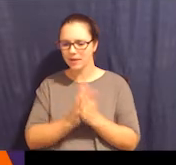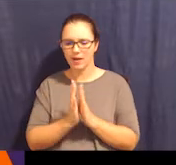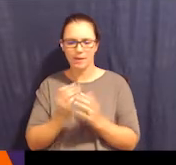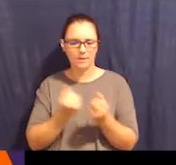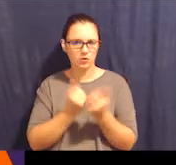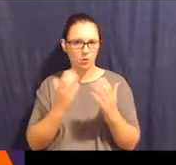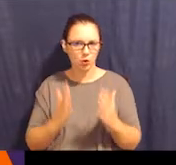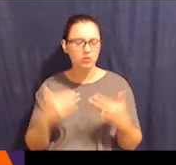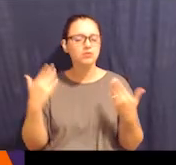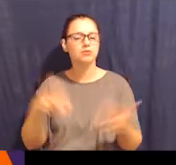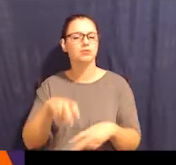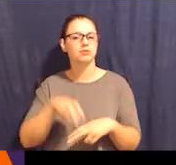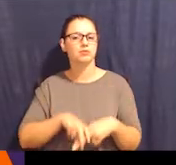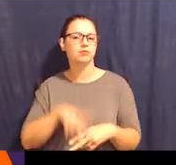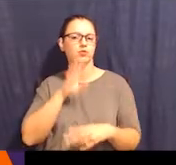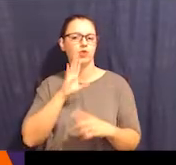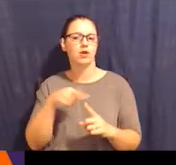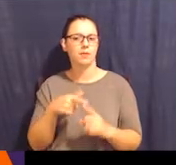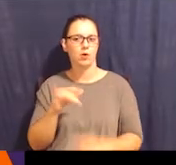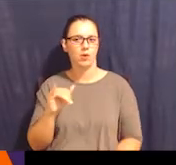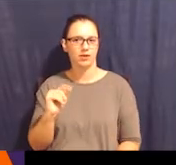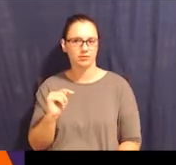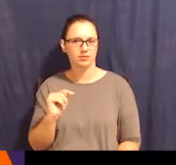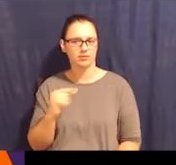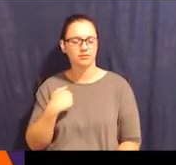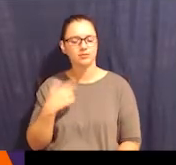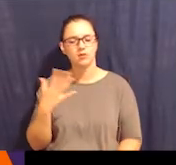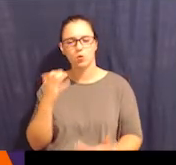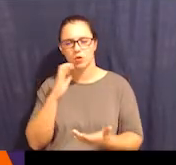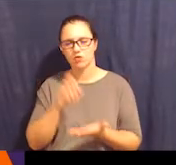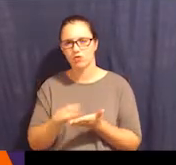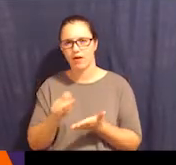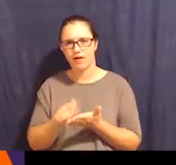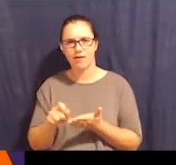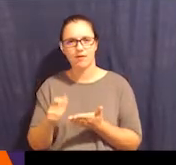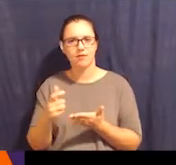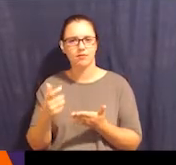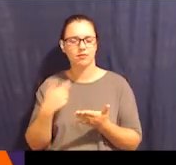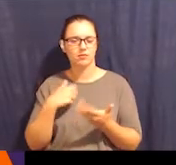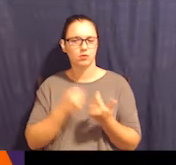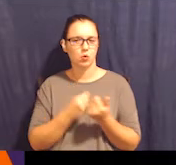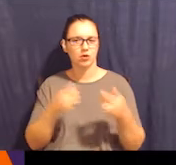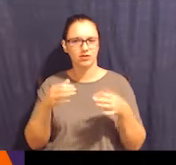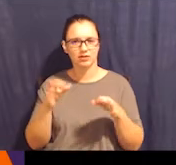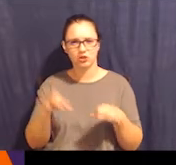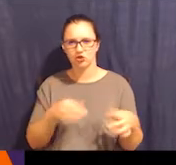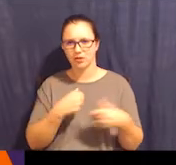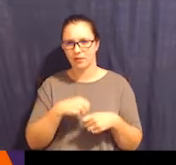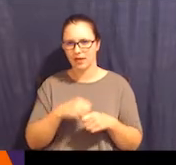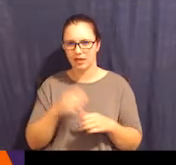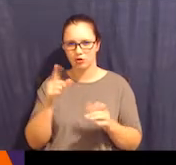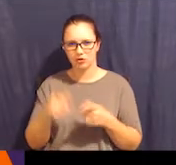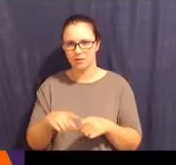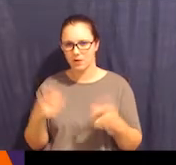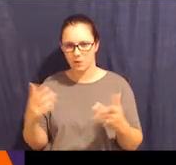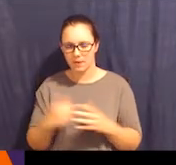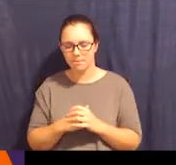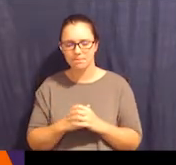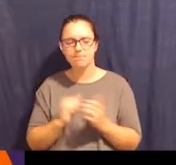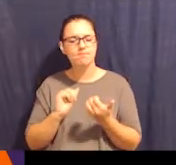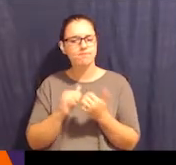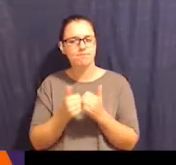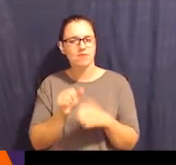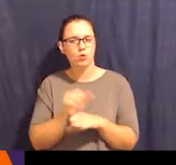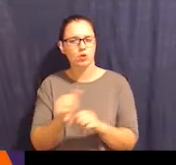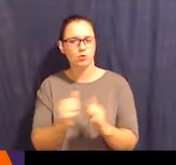write in my supported decision-making agreement? How do we want to work together? How often do we want to meet? So maybe I'm sitting down with my mom,